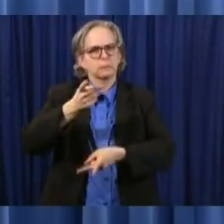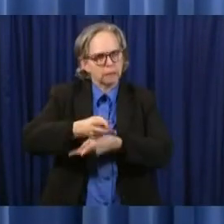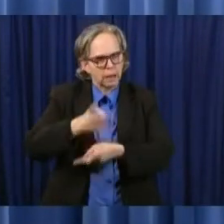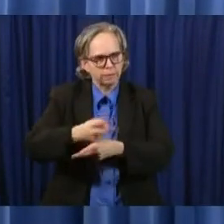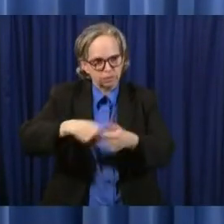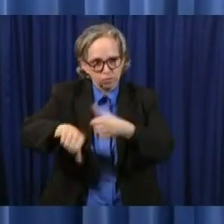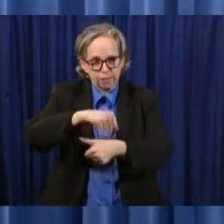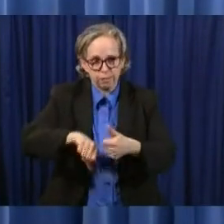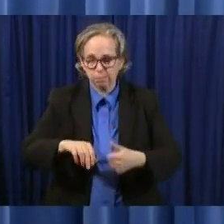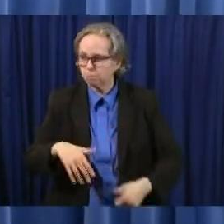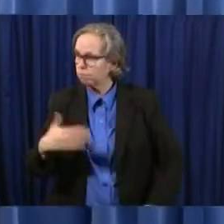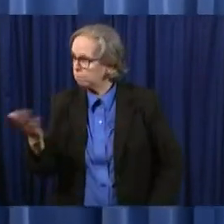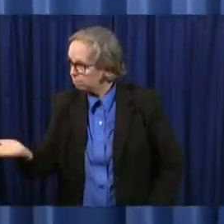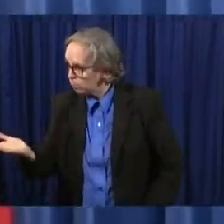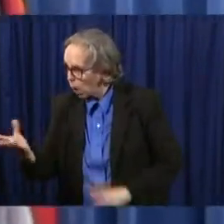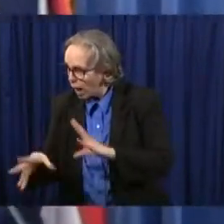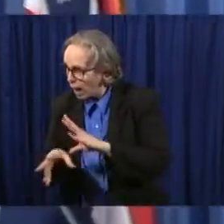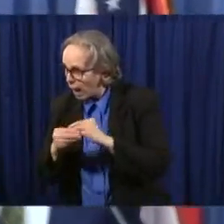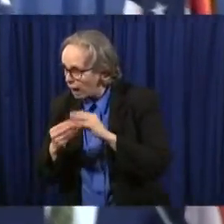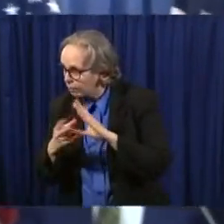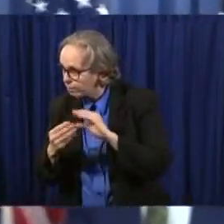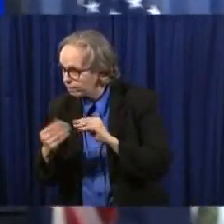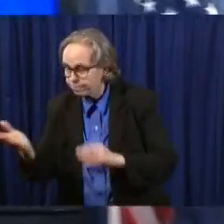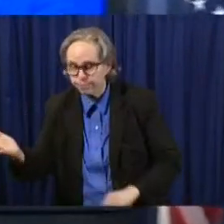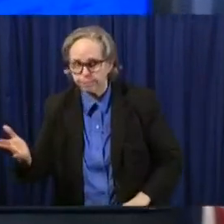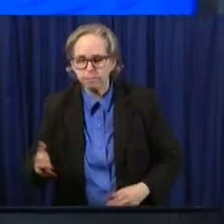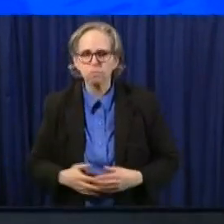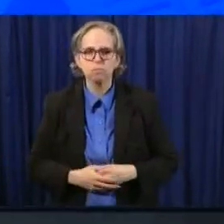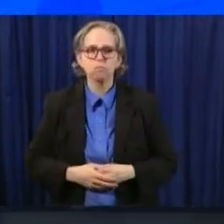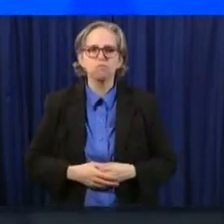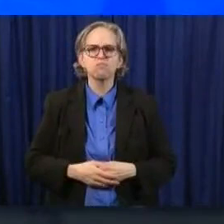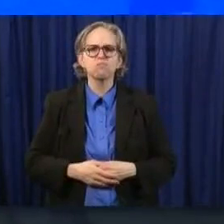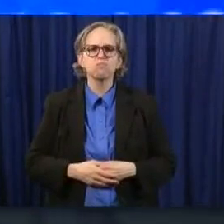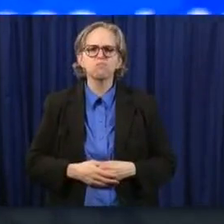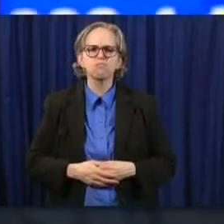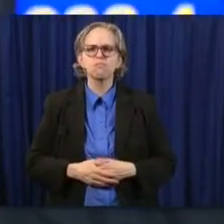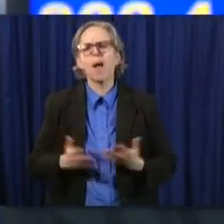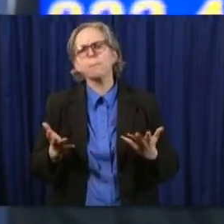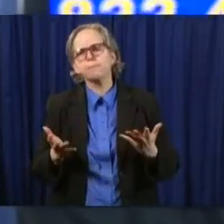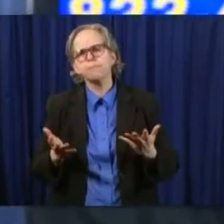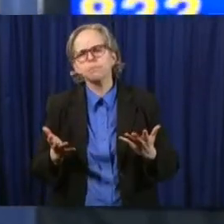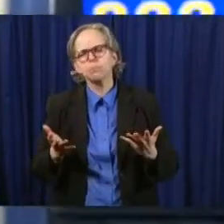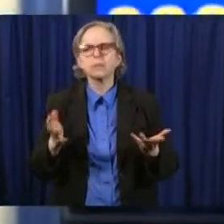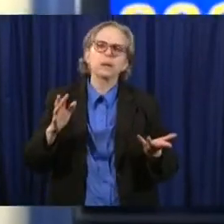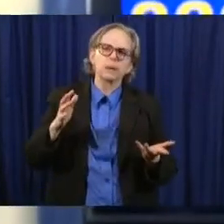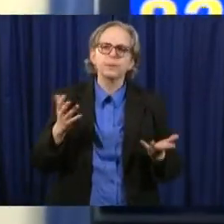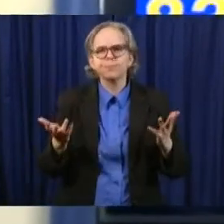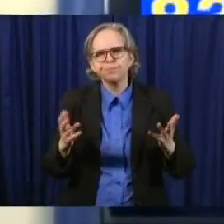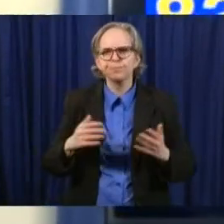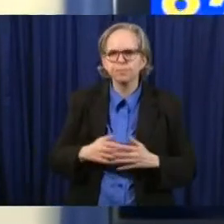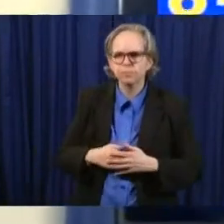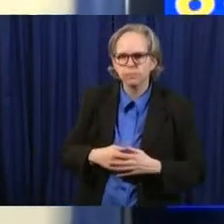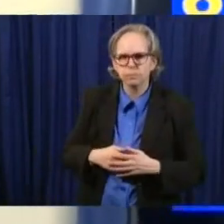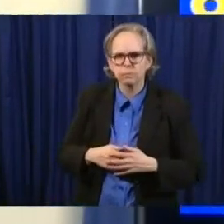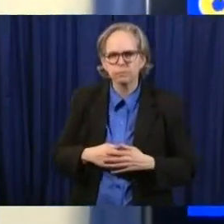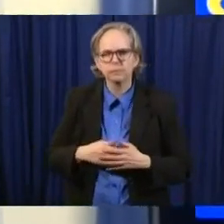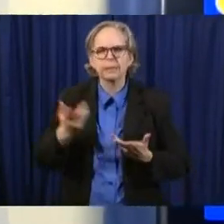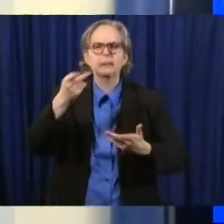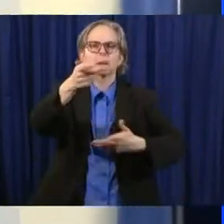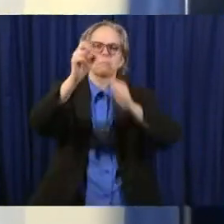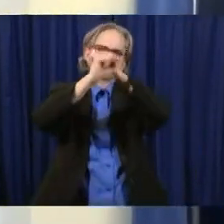acton anything on that no i i think a good way to think about this is an ever expanding